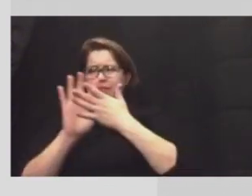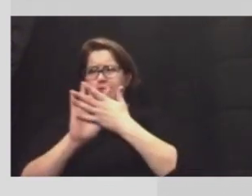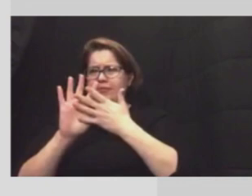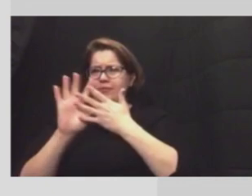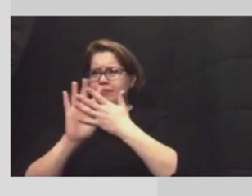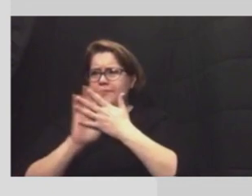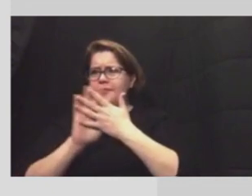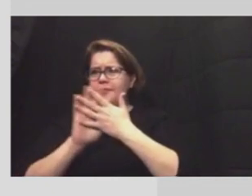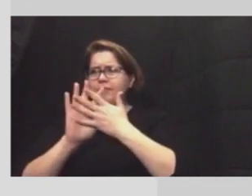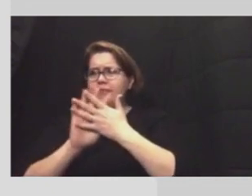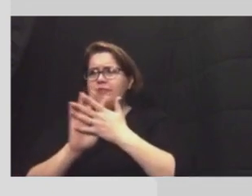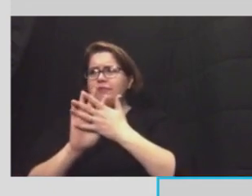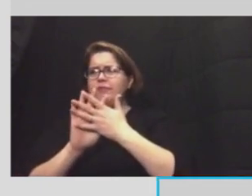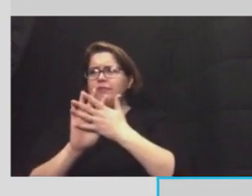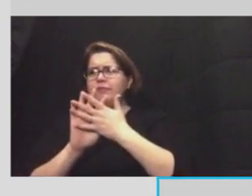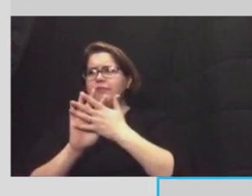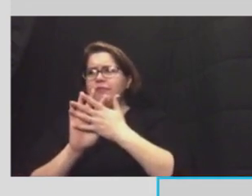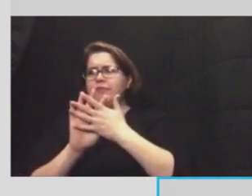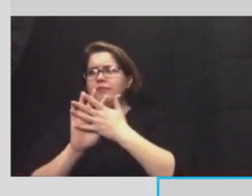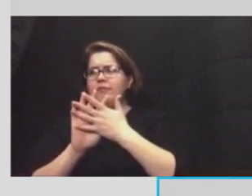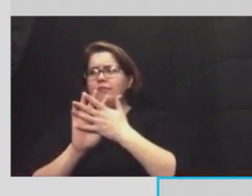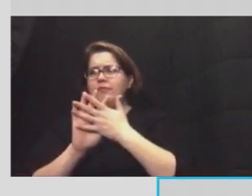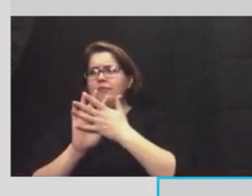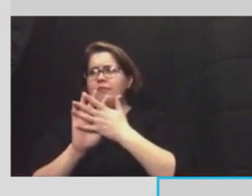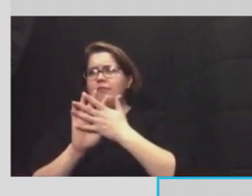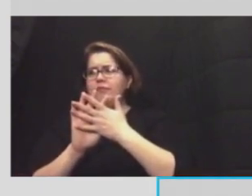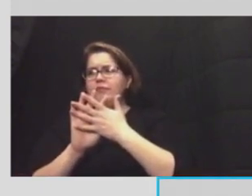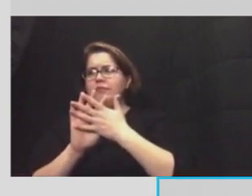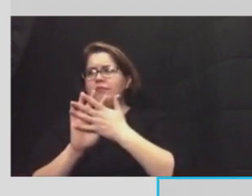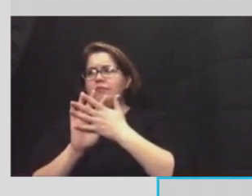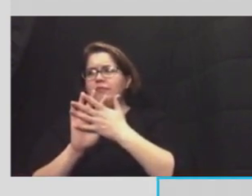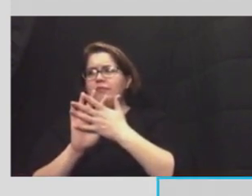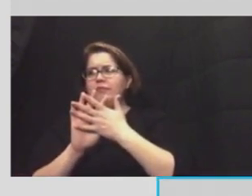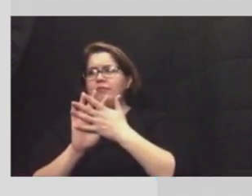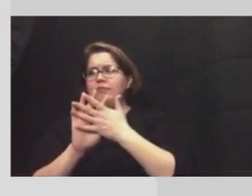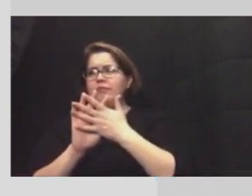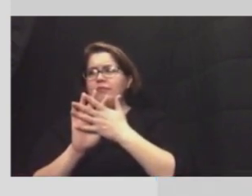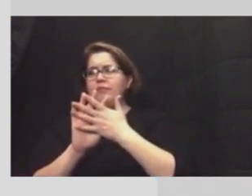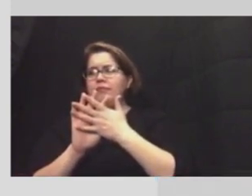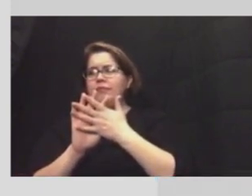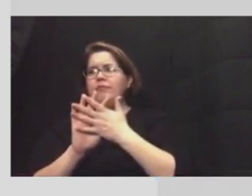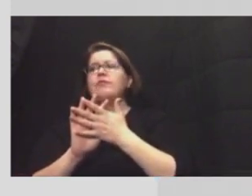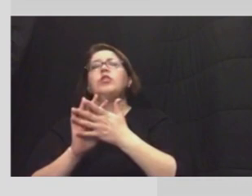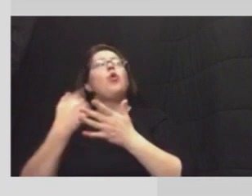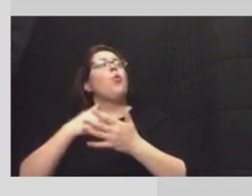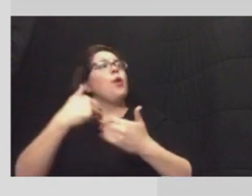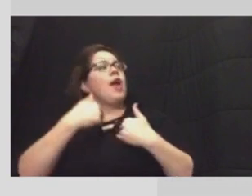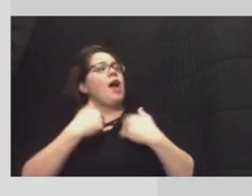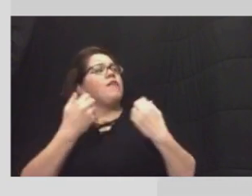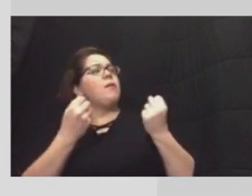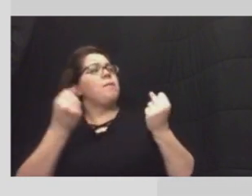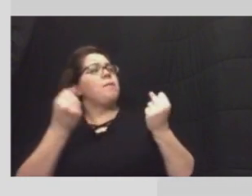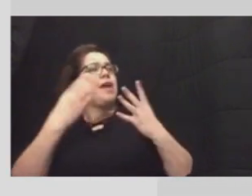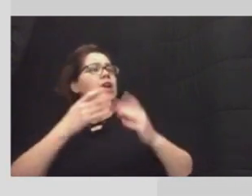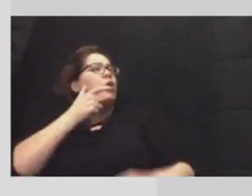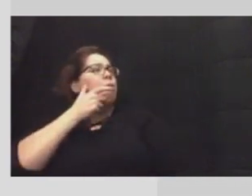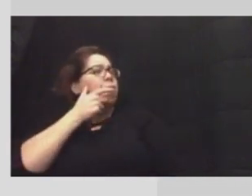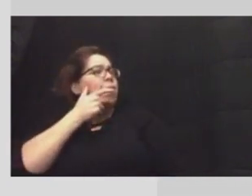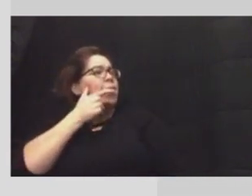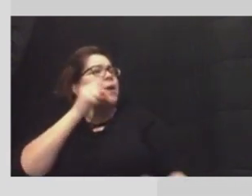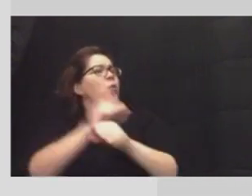numerous customer service representatives at home because of the covid pandemic